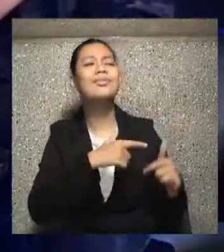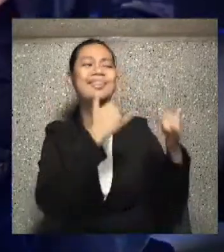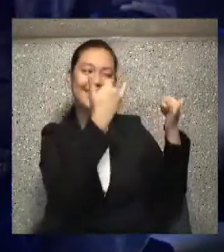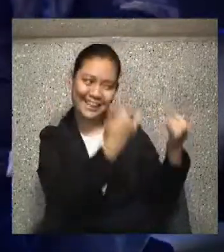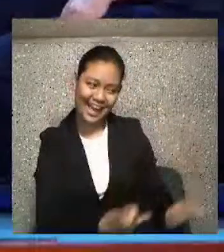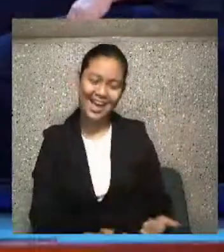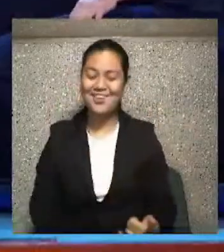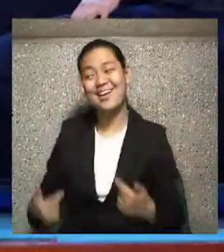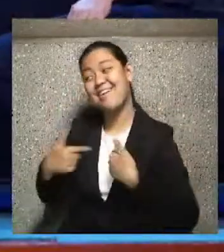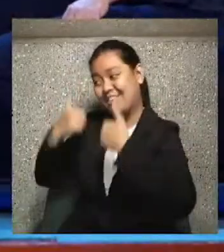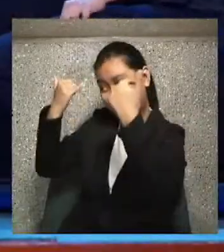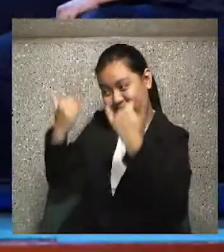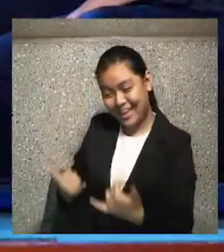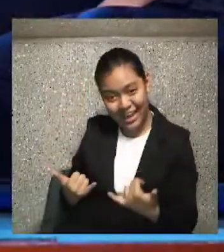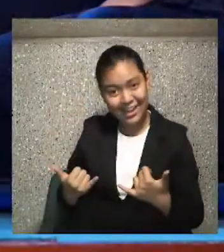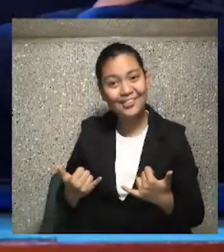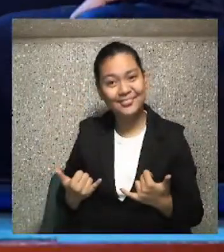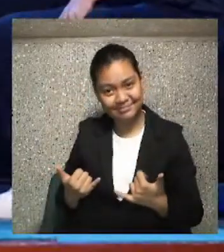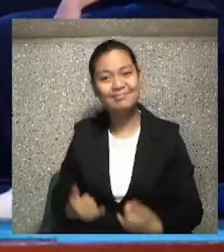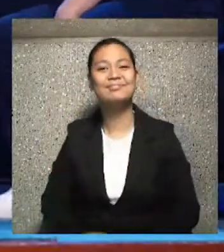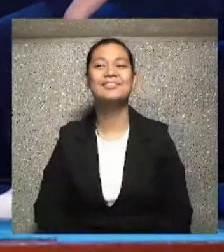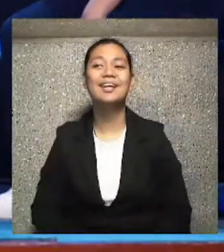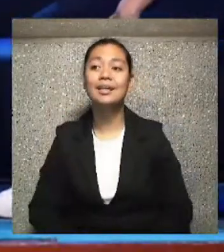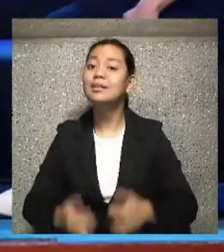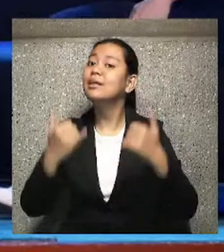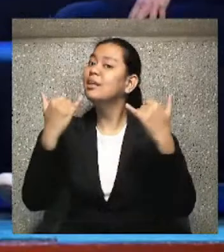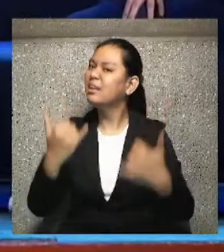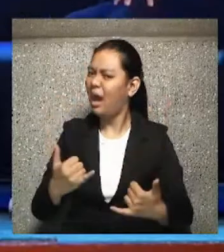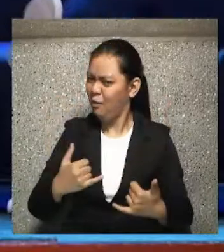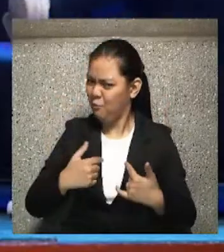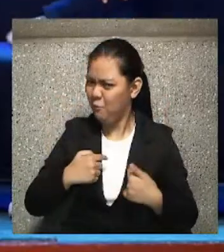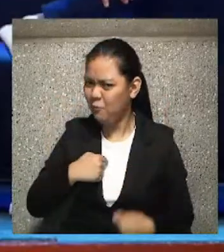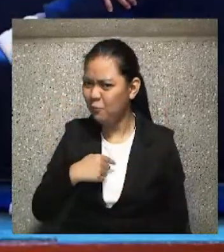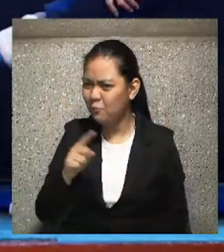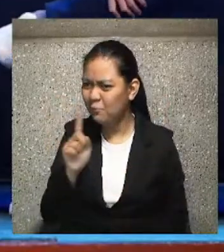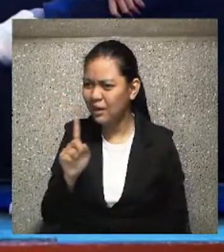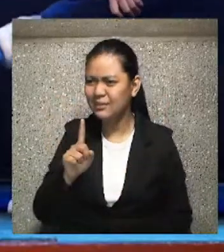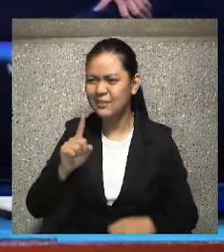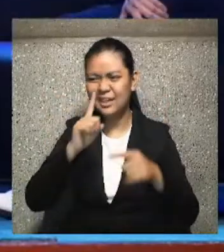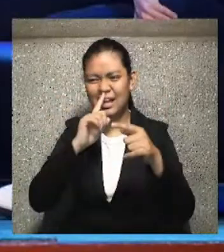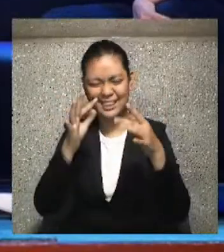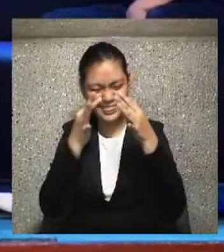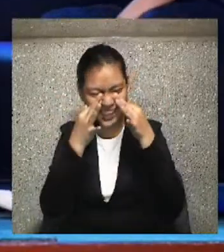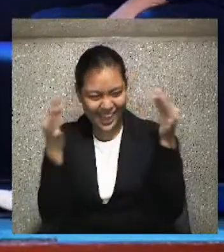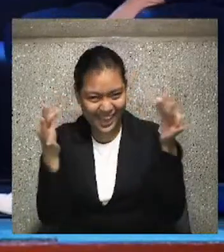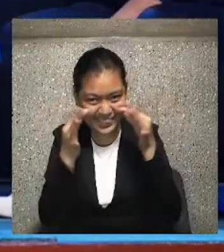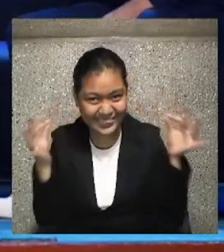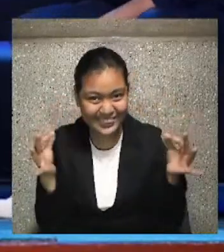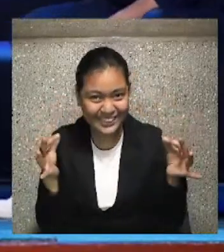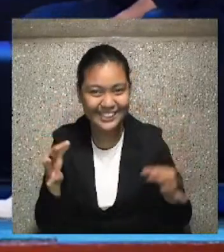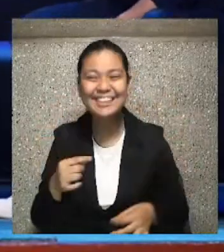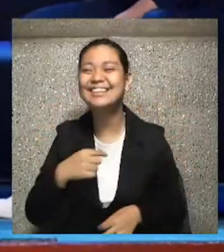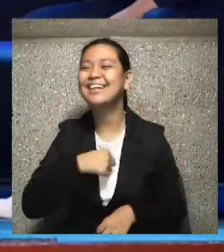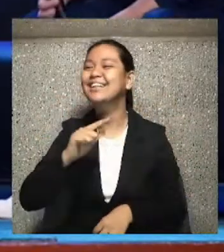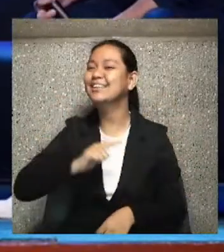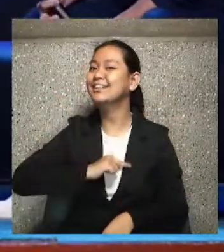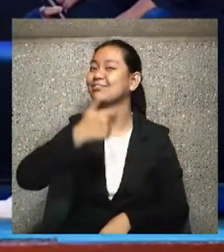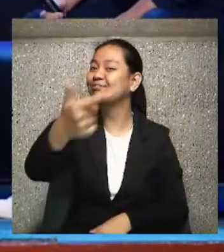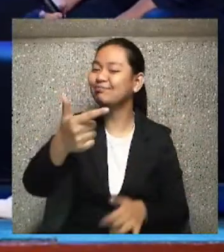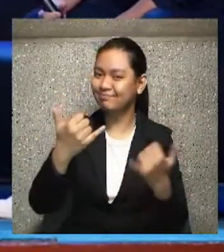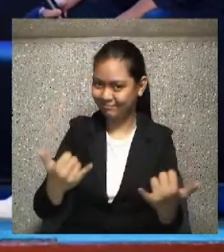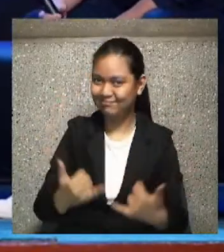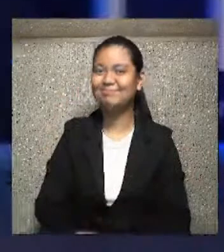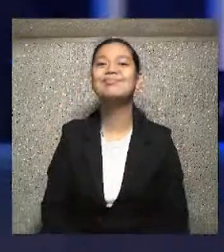Now. He's thinking about it. Now. Now. Father Bob, we are in this, coming into the